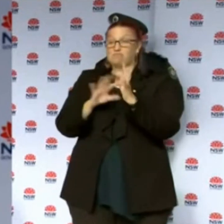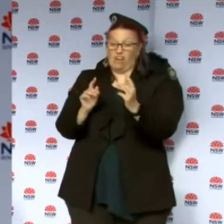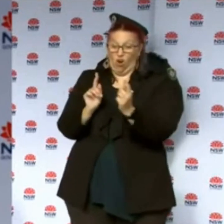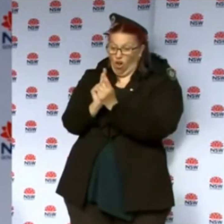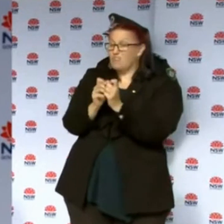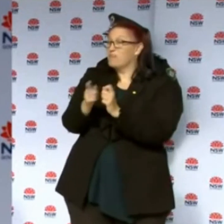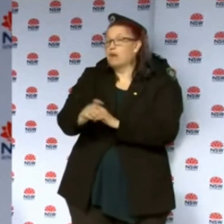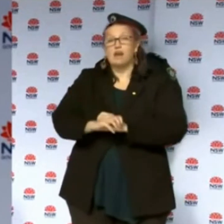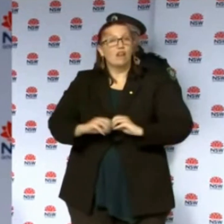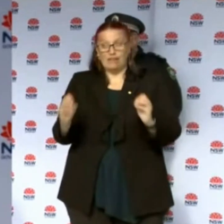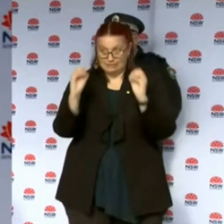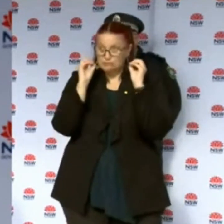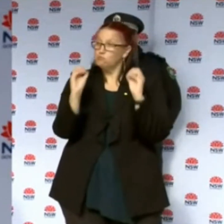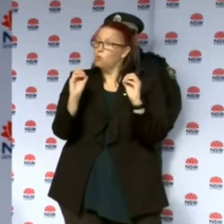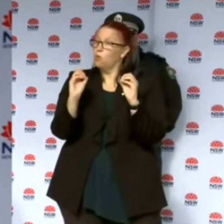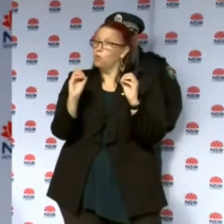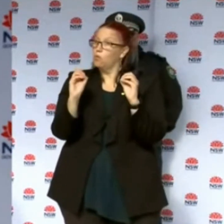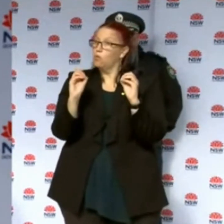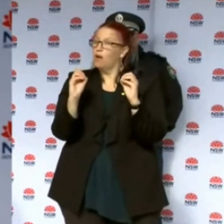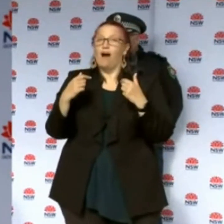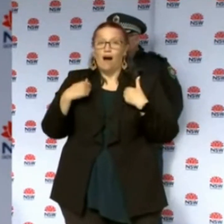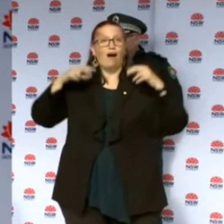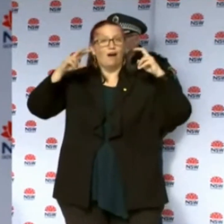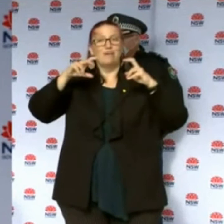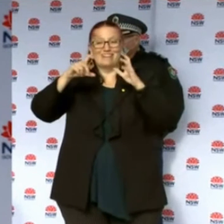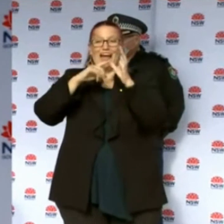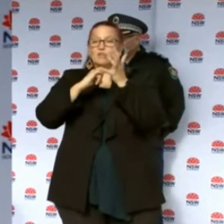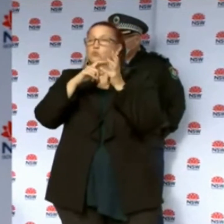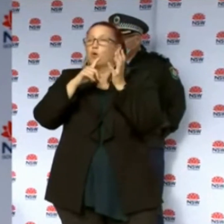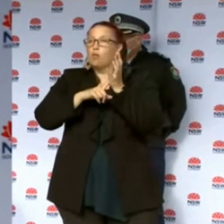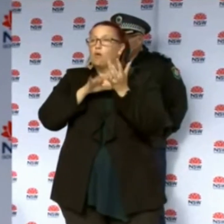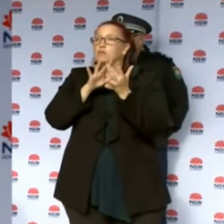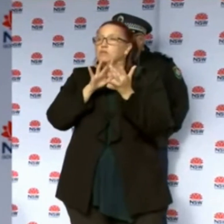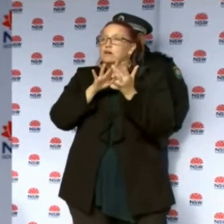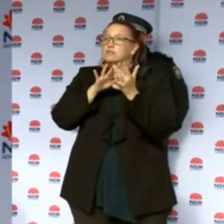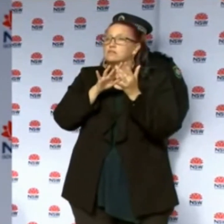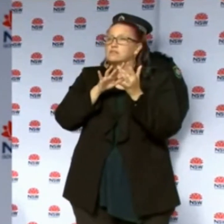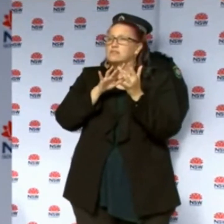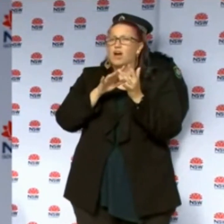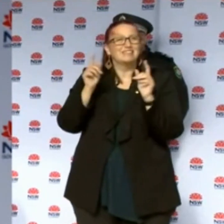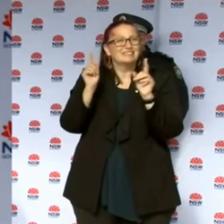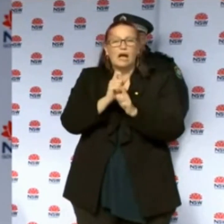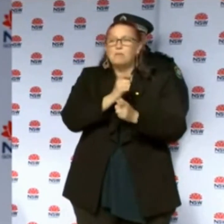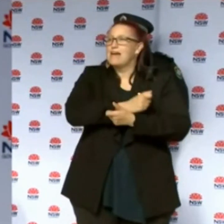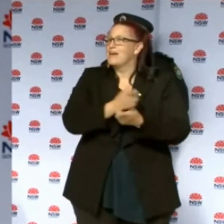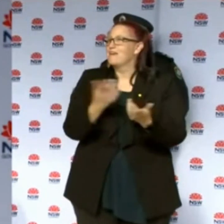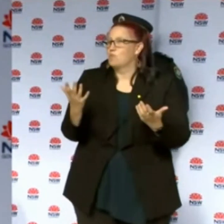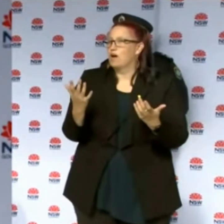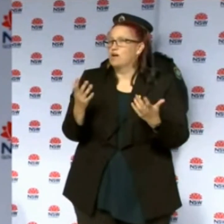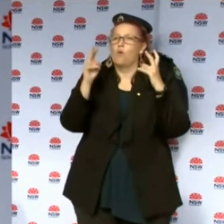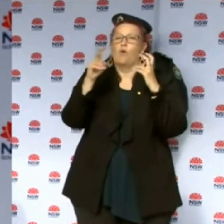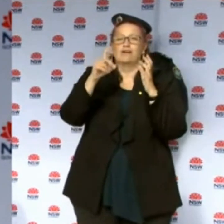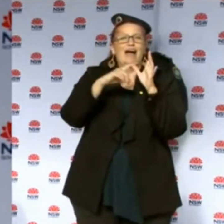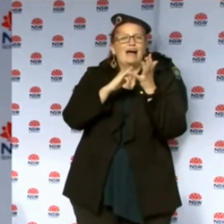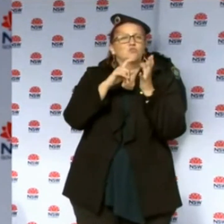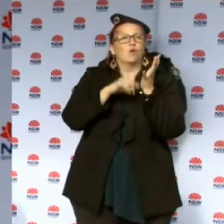But as with all casual contacts, and I'm in the category of thousands of people, as with all casual contacts, it's up to